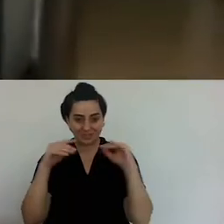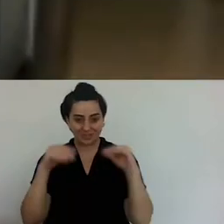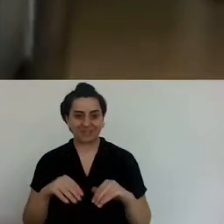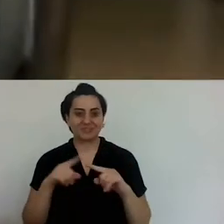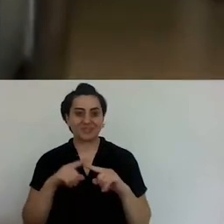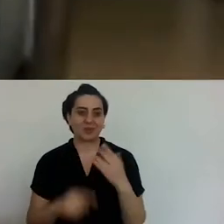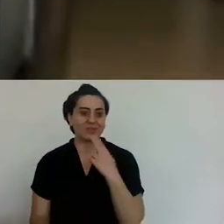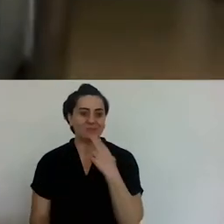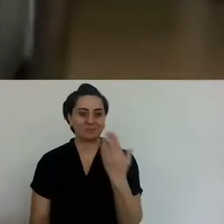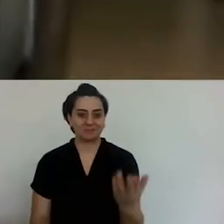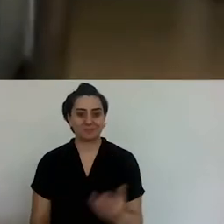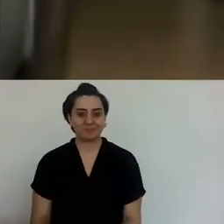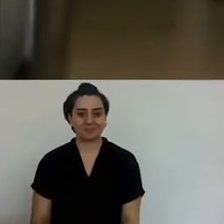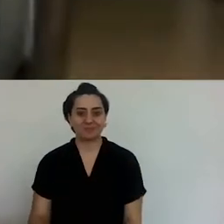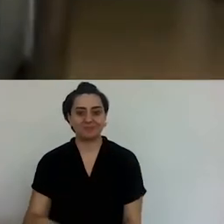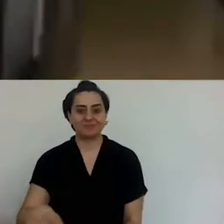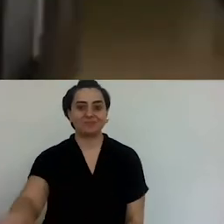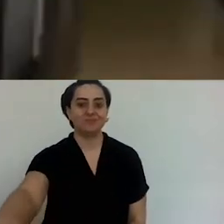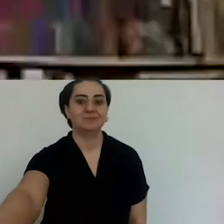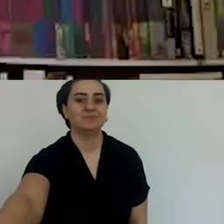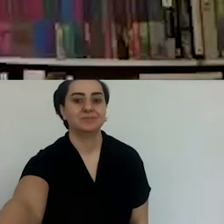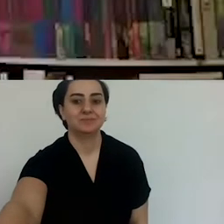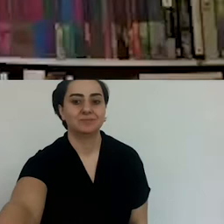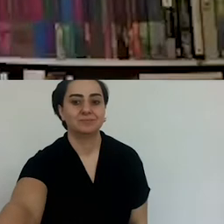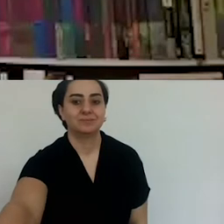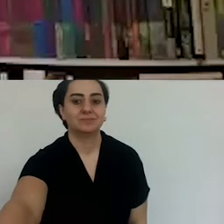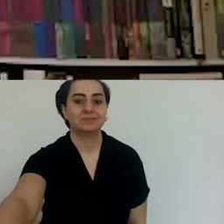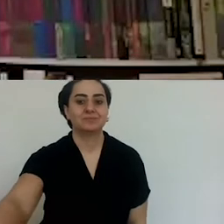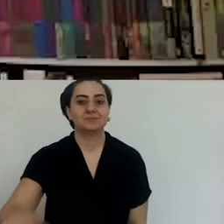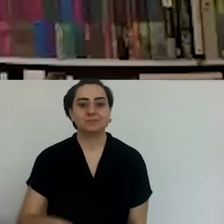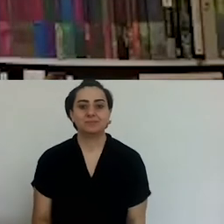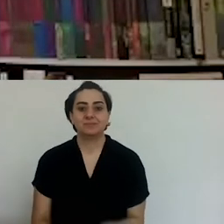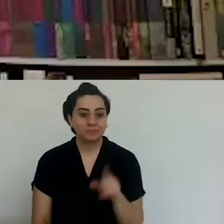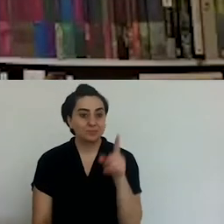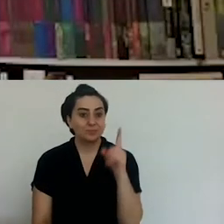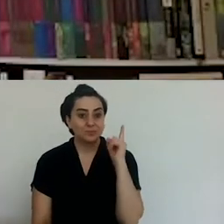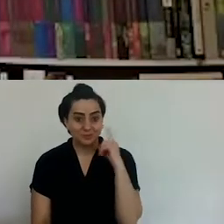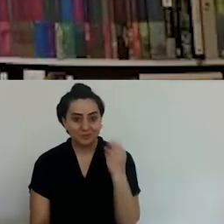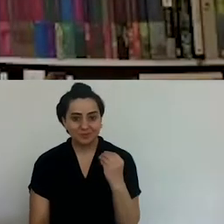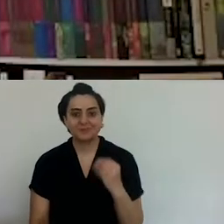People who are different. Welcome back, Takvi.